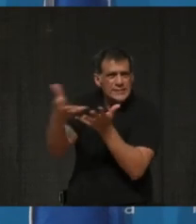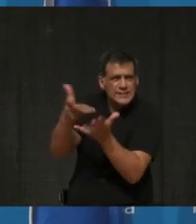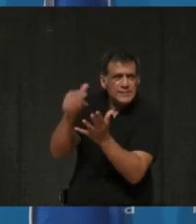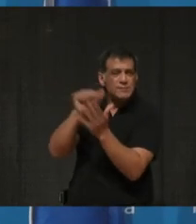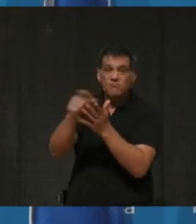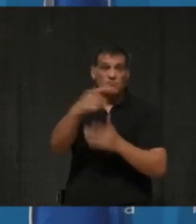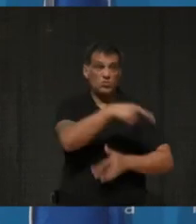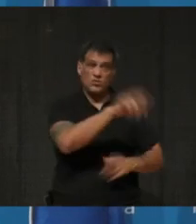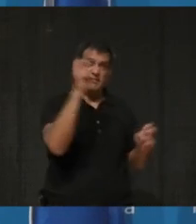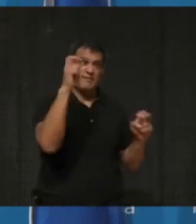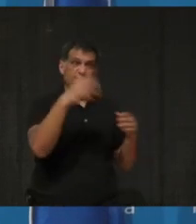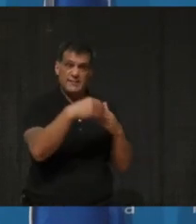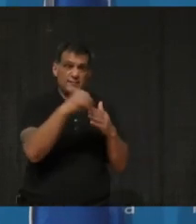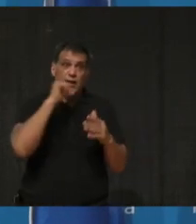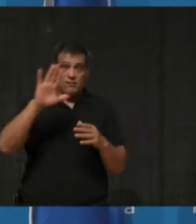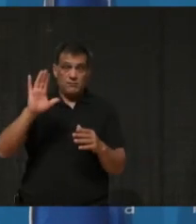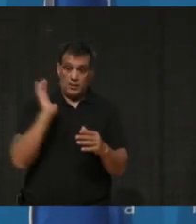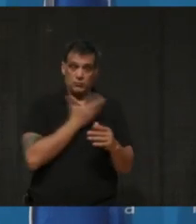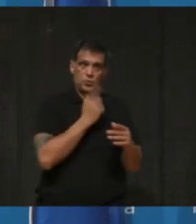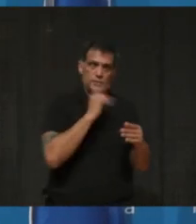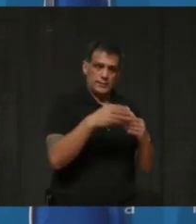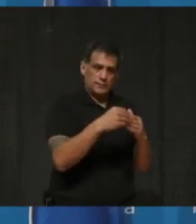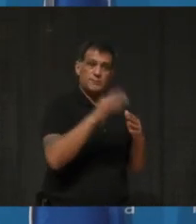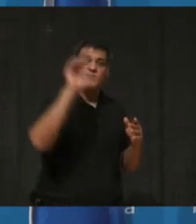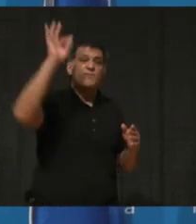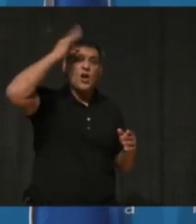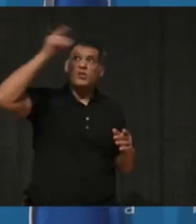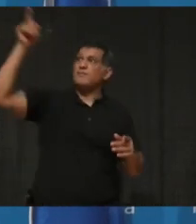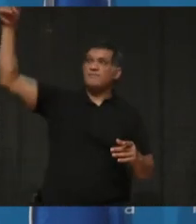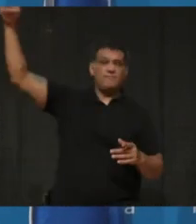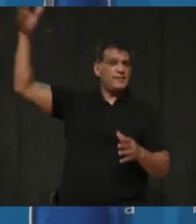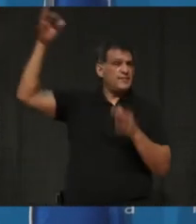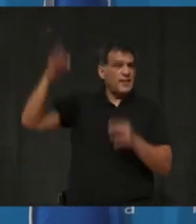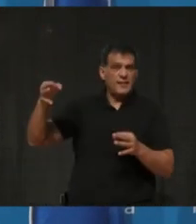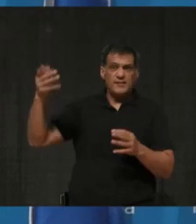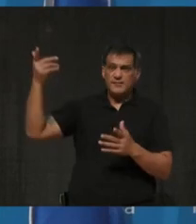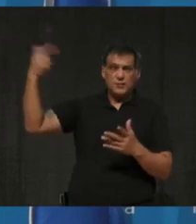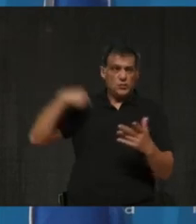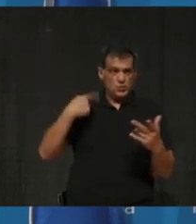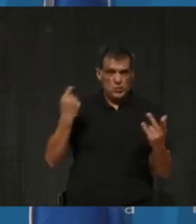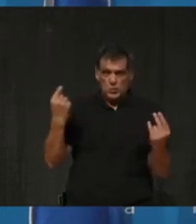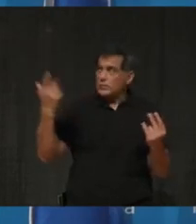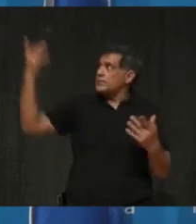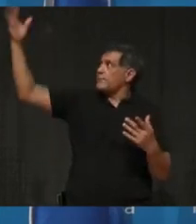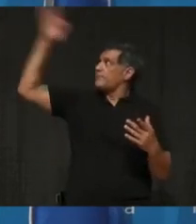on this. That is the Public Health Agency of Canada. Over to you, Dr. Lowe.